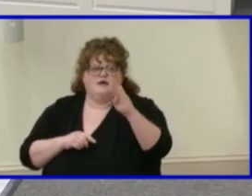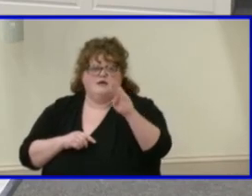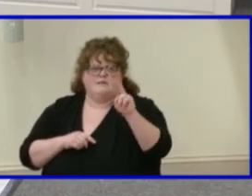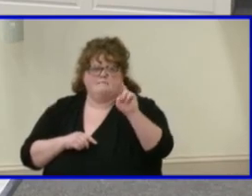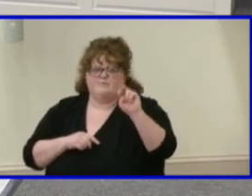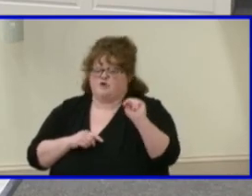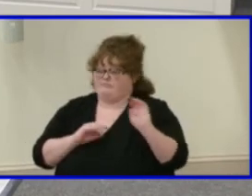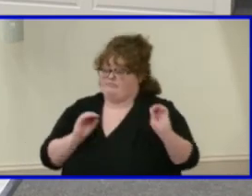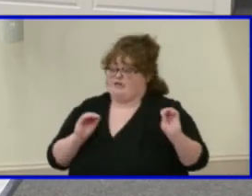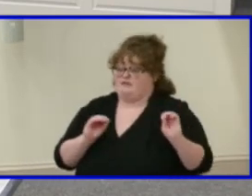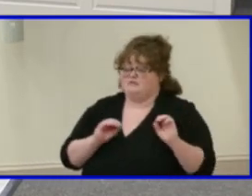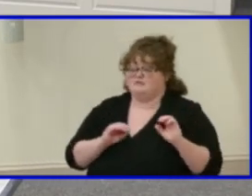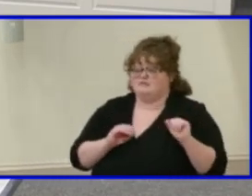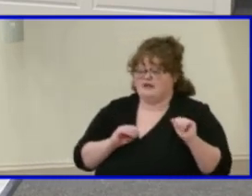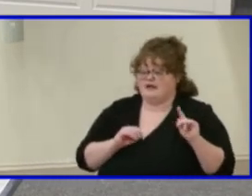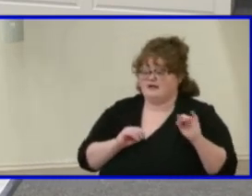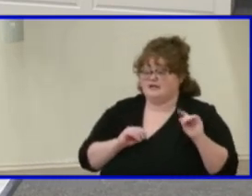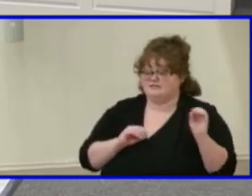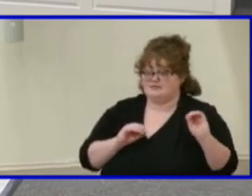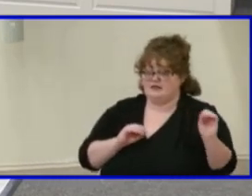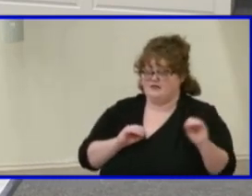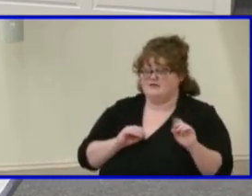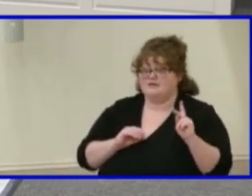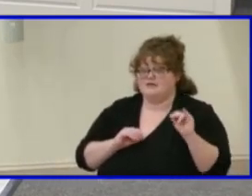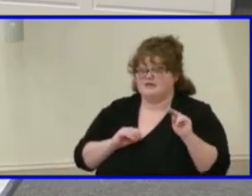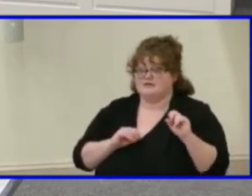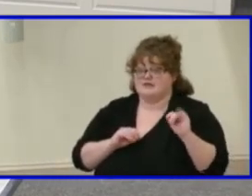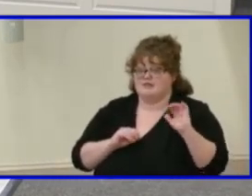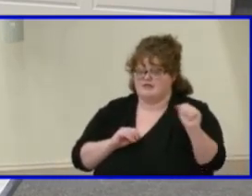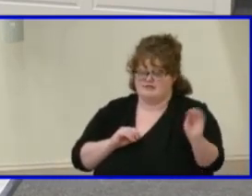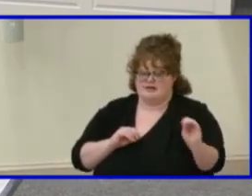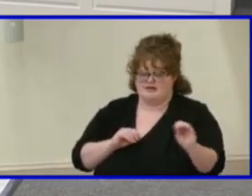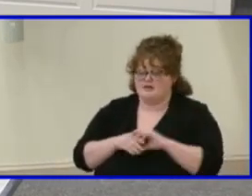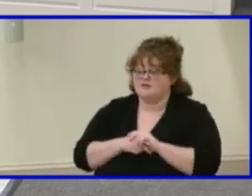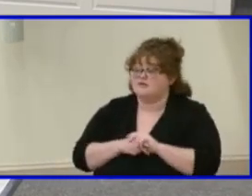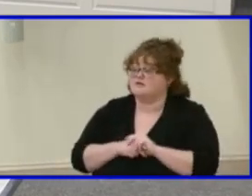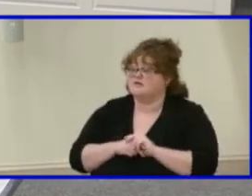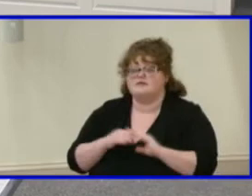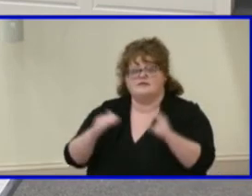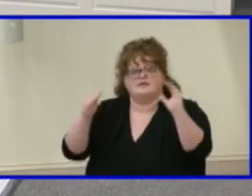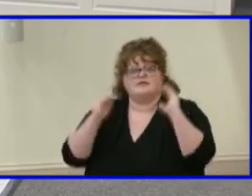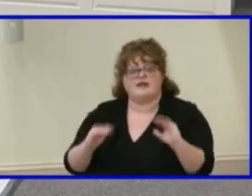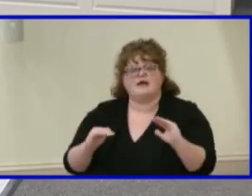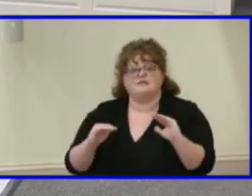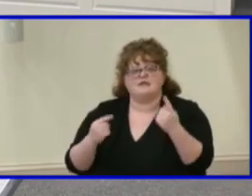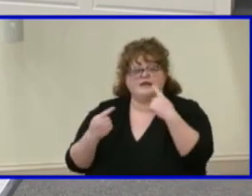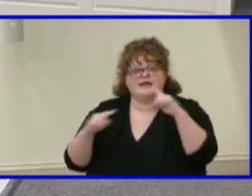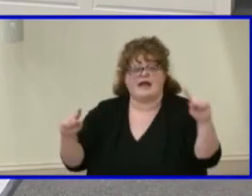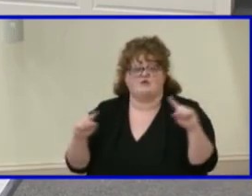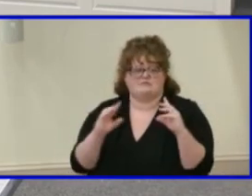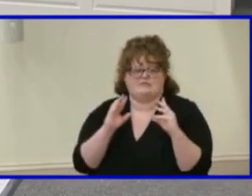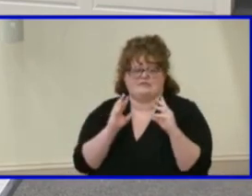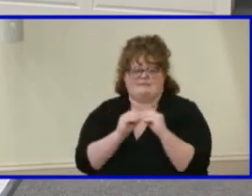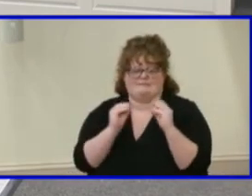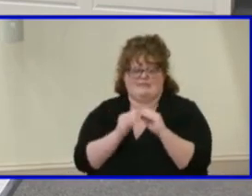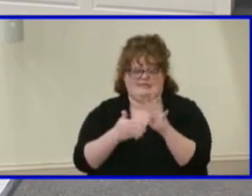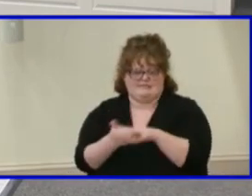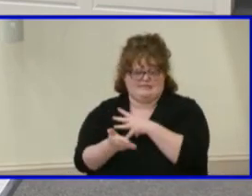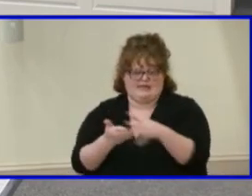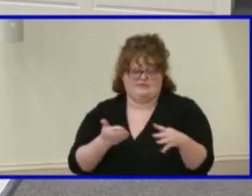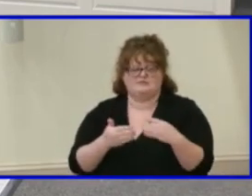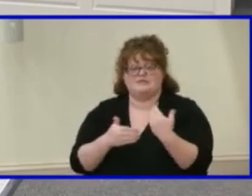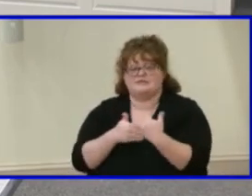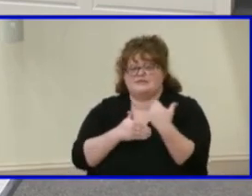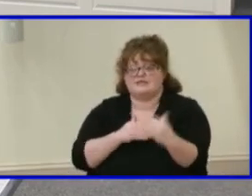thank you. Okay. Ms. Kinsella? None, thank you. Yes, ma'am. The next item on our agenda is the announcement of meeting dates. The school board's next